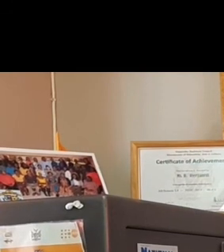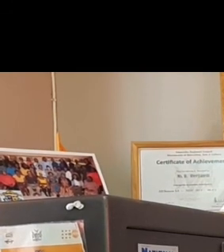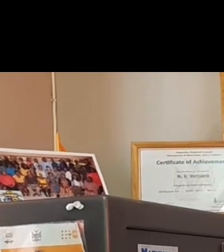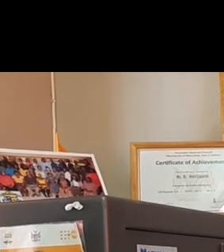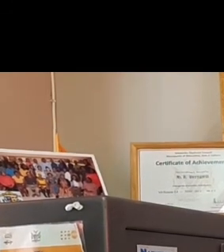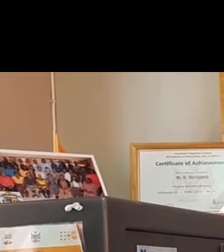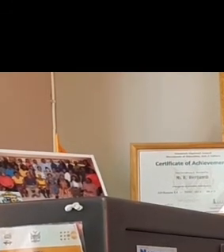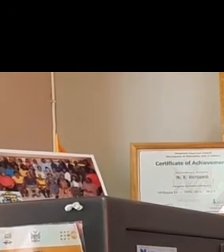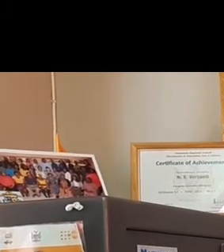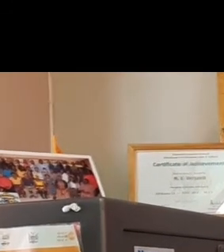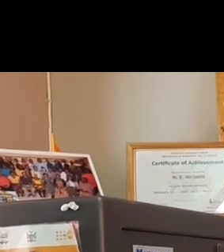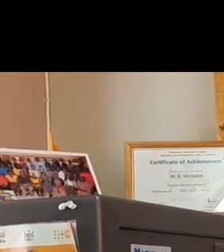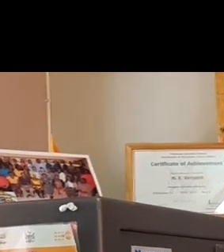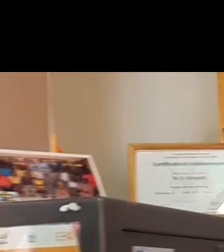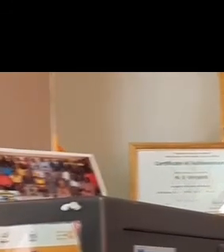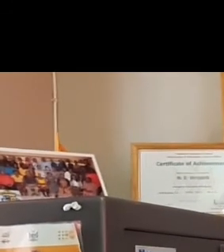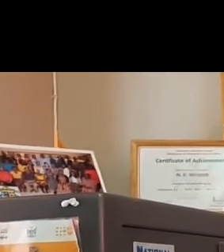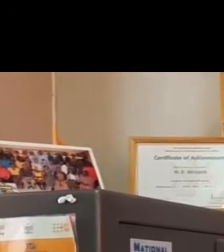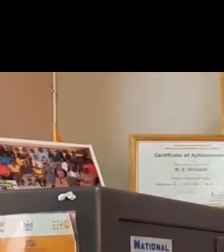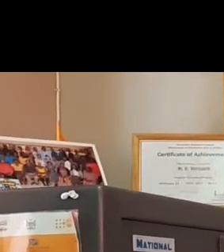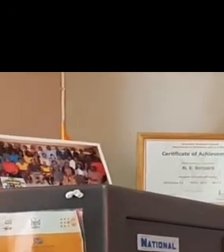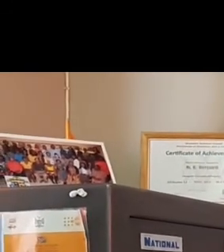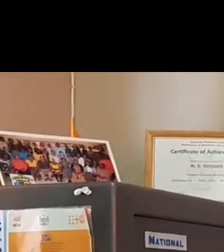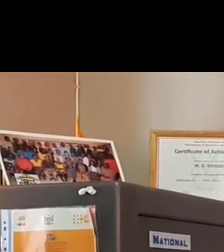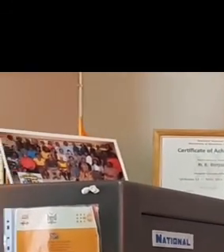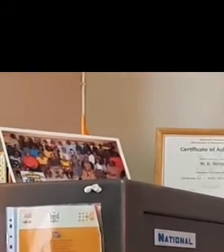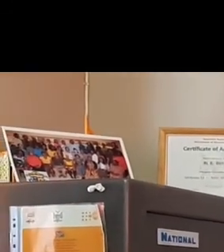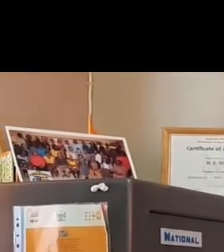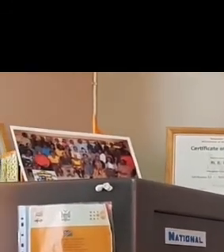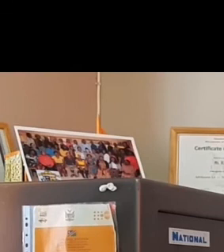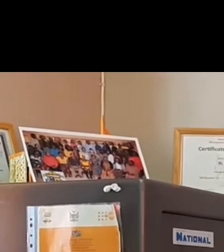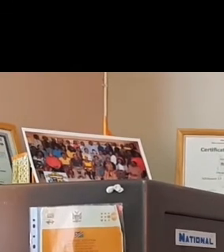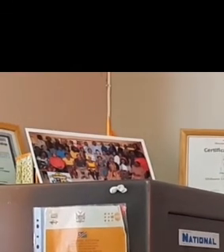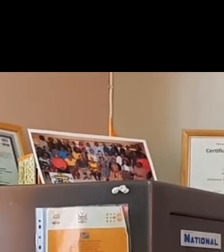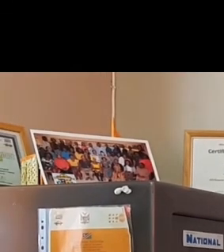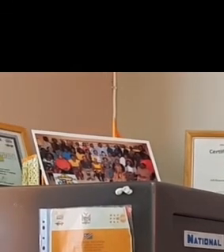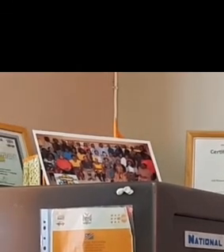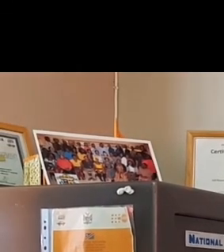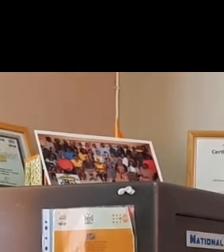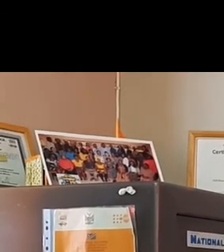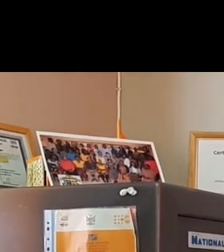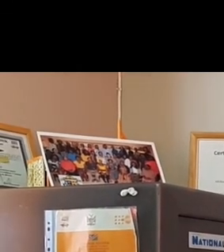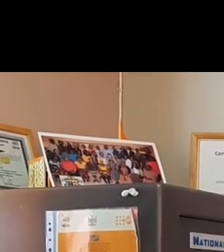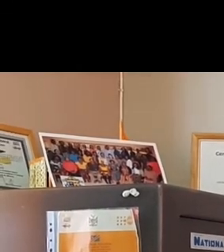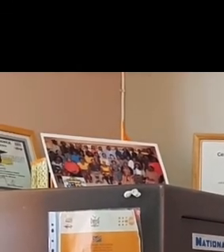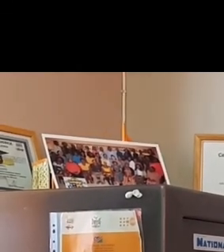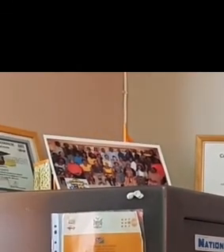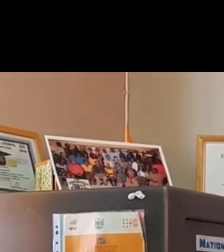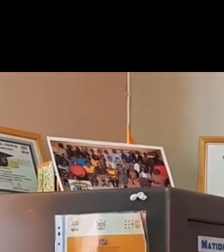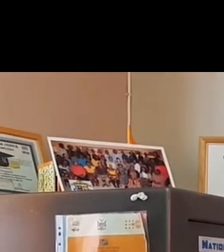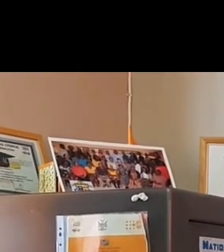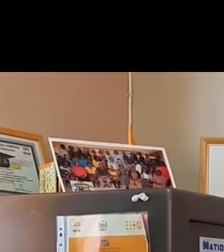appreciate the booklets. Parents are coming in and they are collecting the booklets. What is important